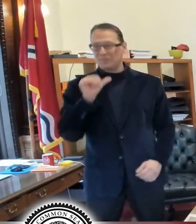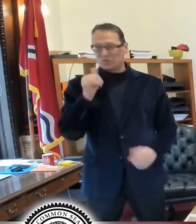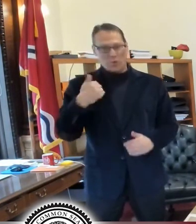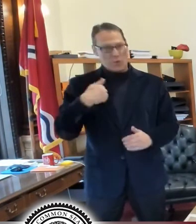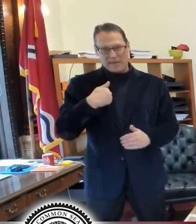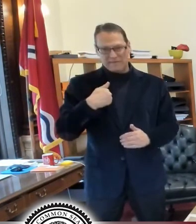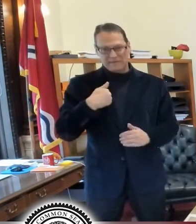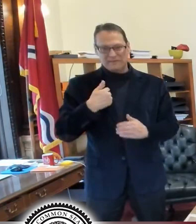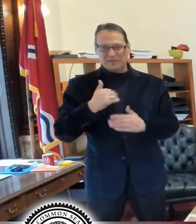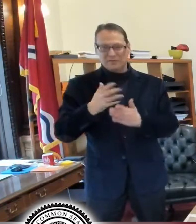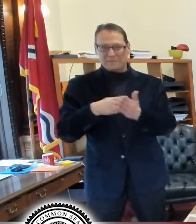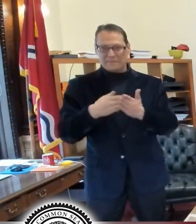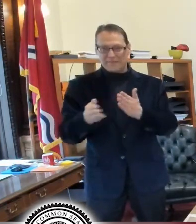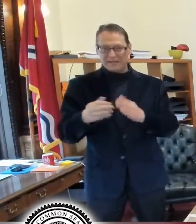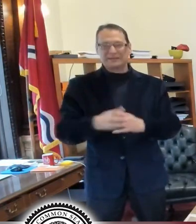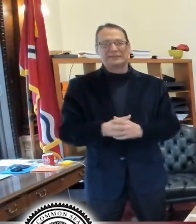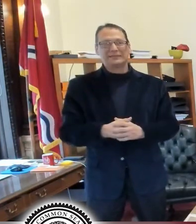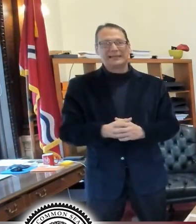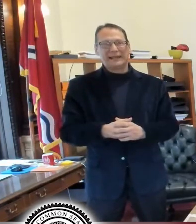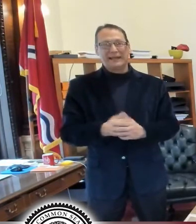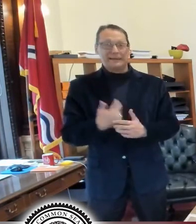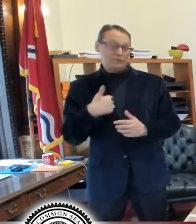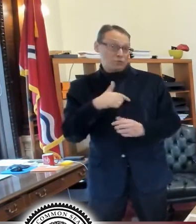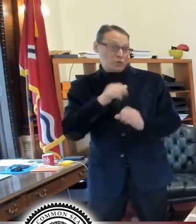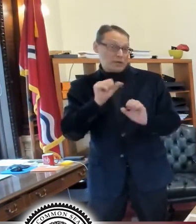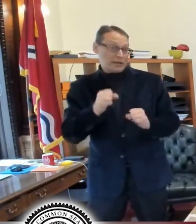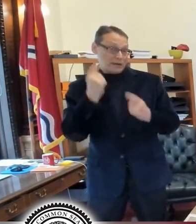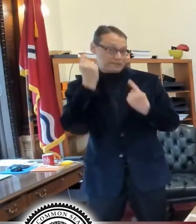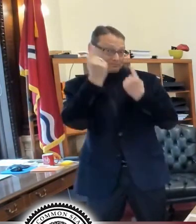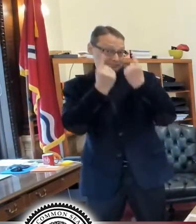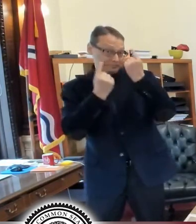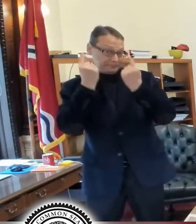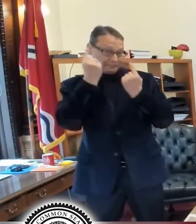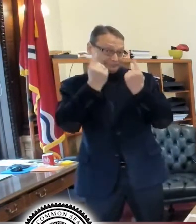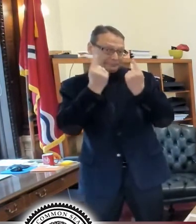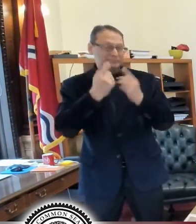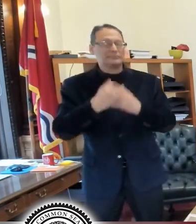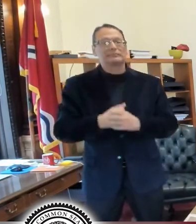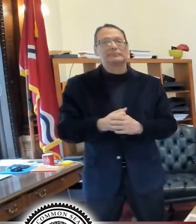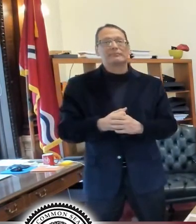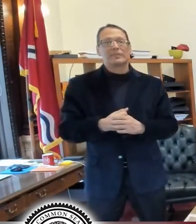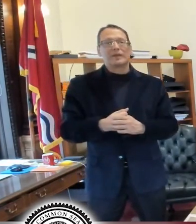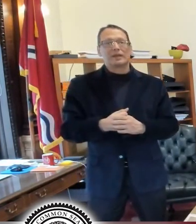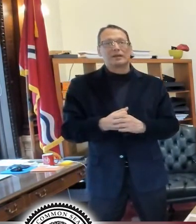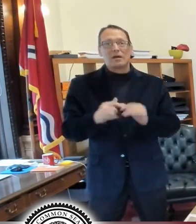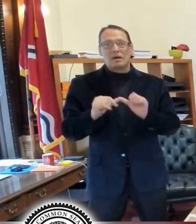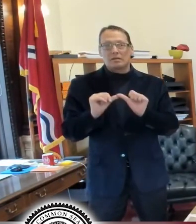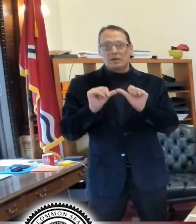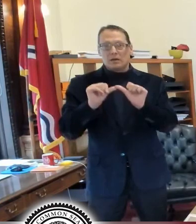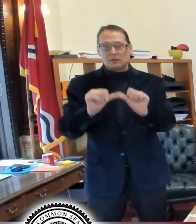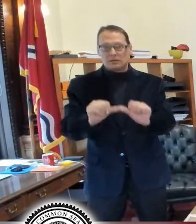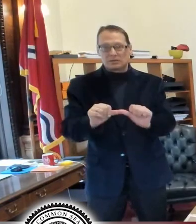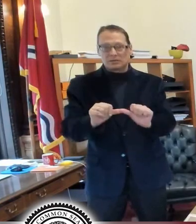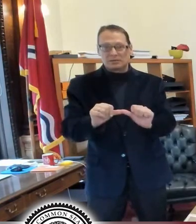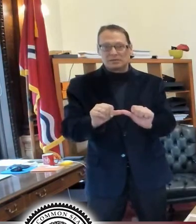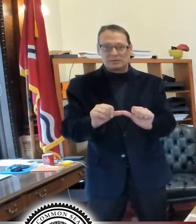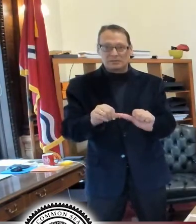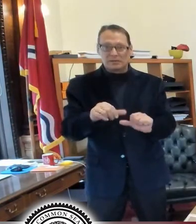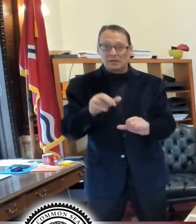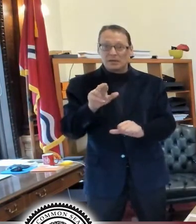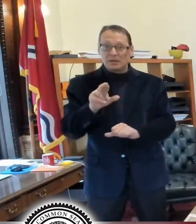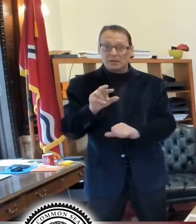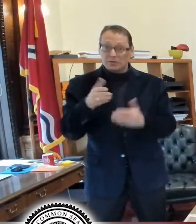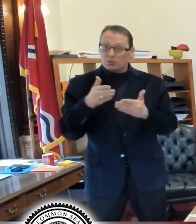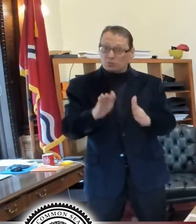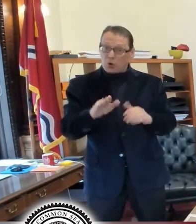that are out in the street. Uh, it's something that we could think about. But if, you know, I think long term, we need to narrow these roads